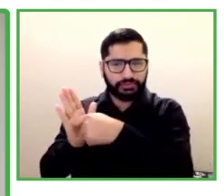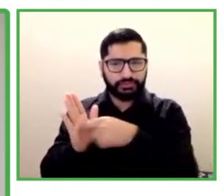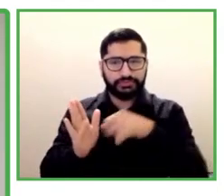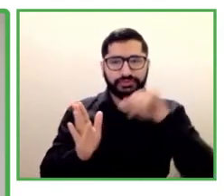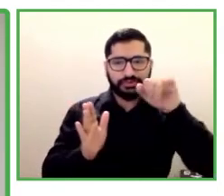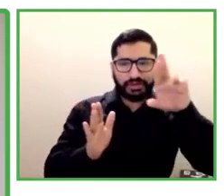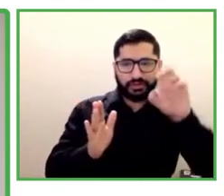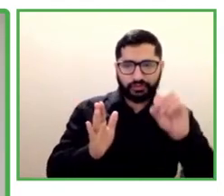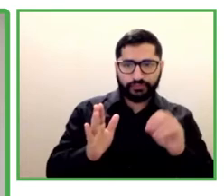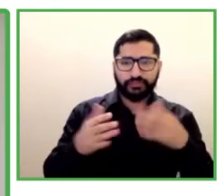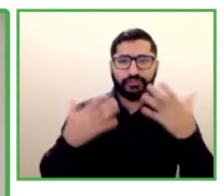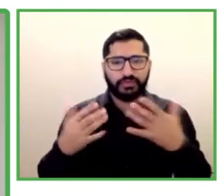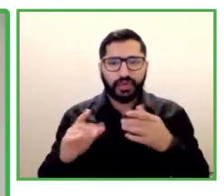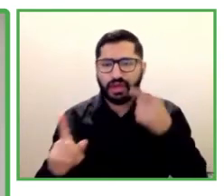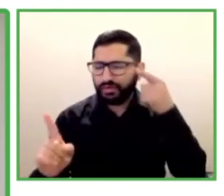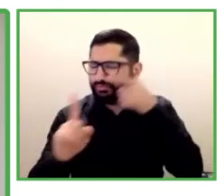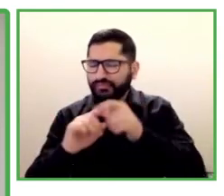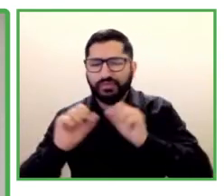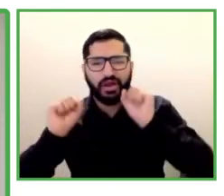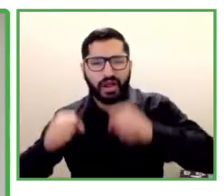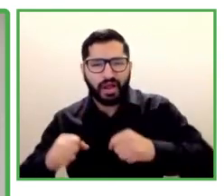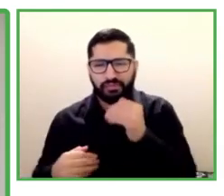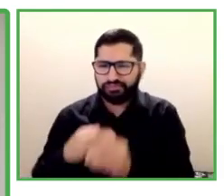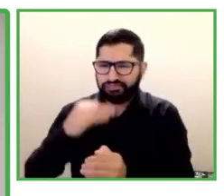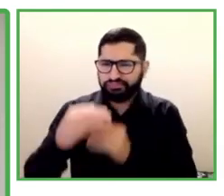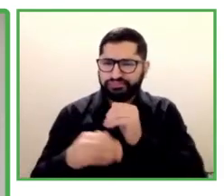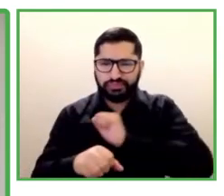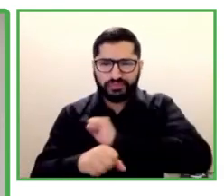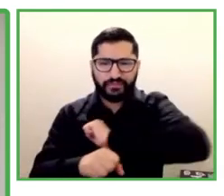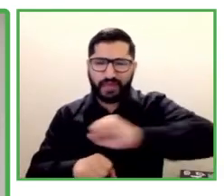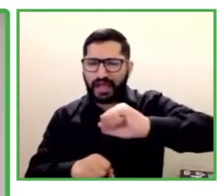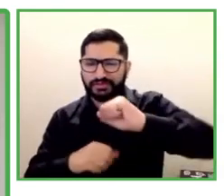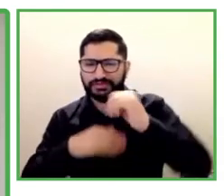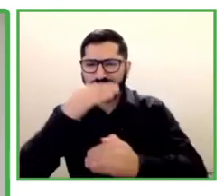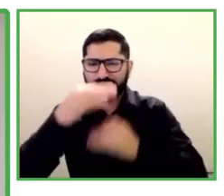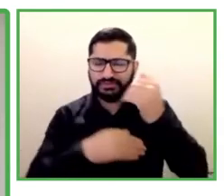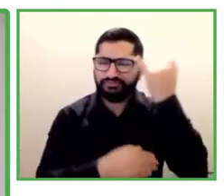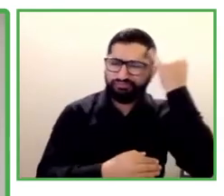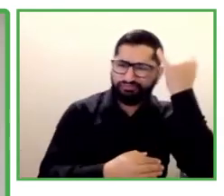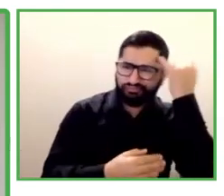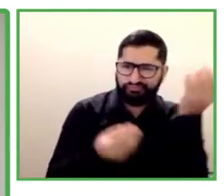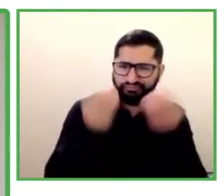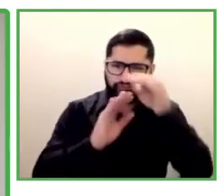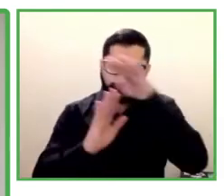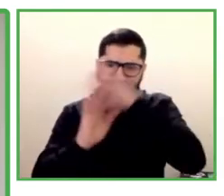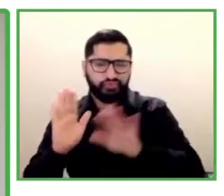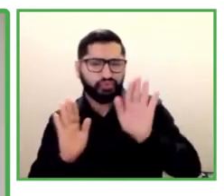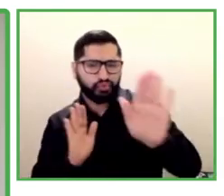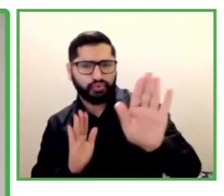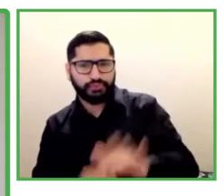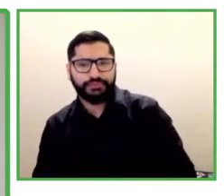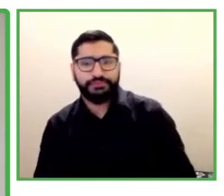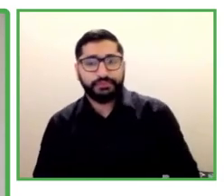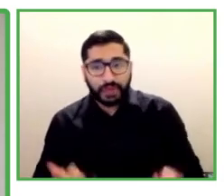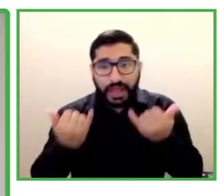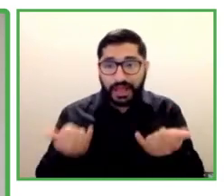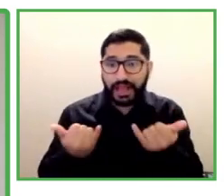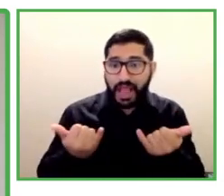Thank you. Now we will be hearing from four solutions for